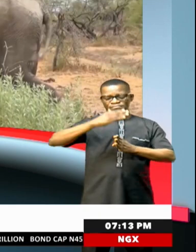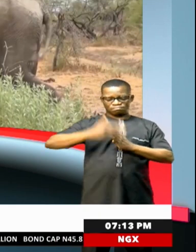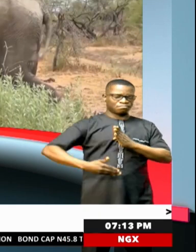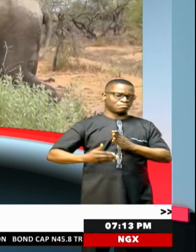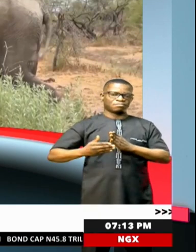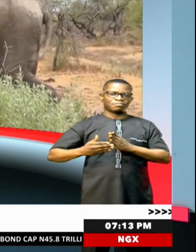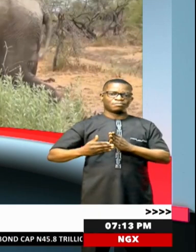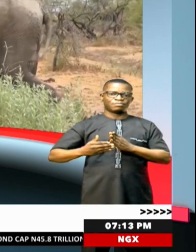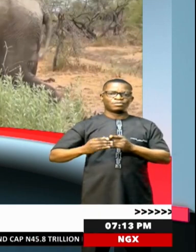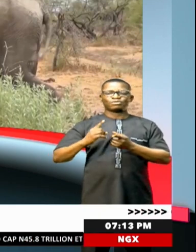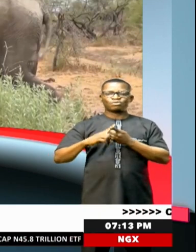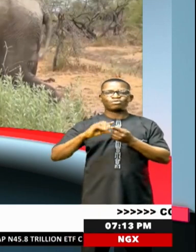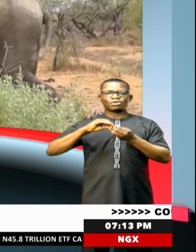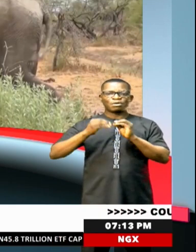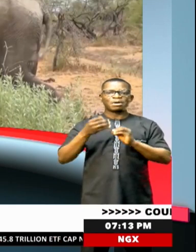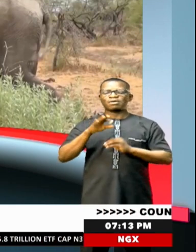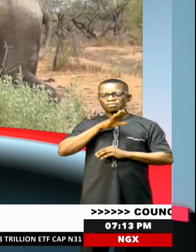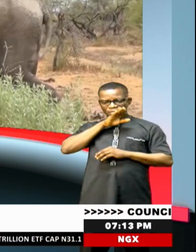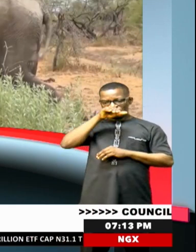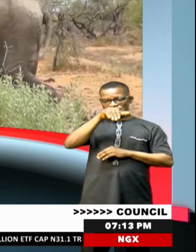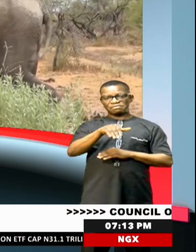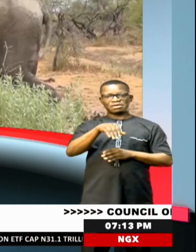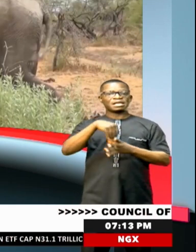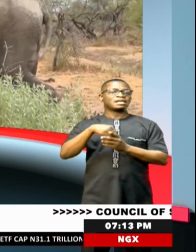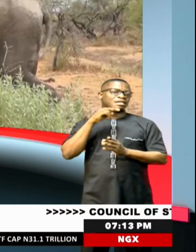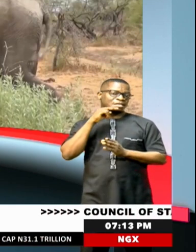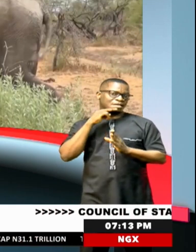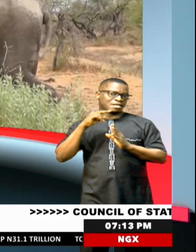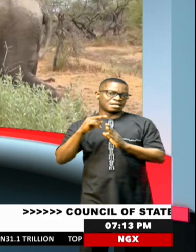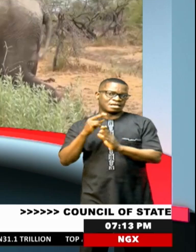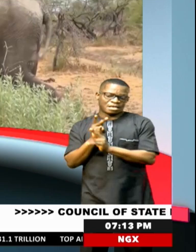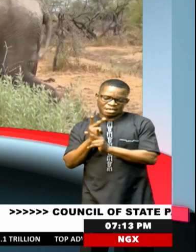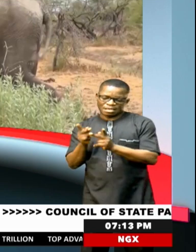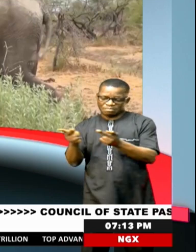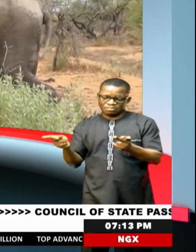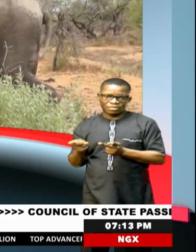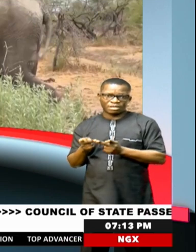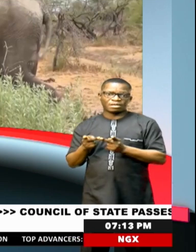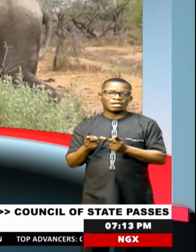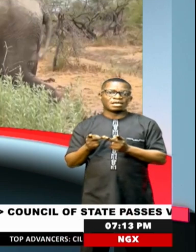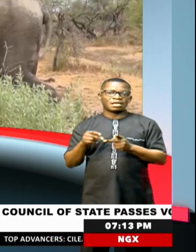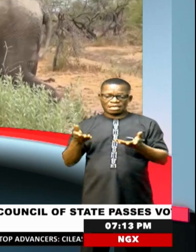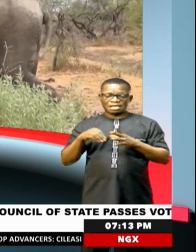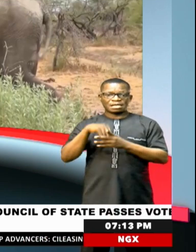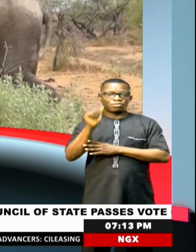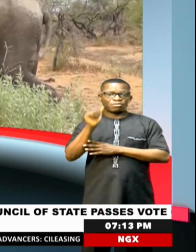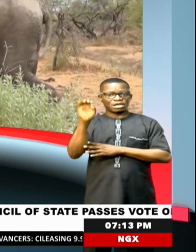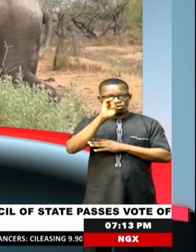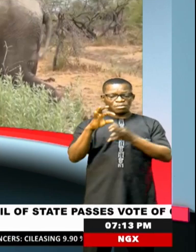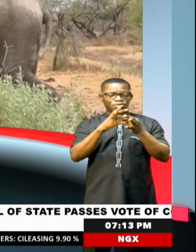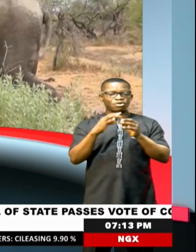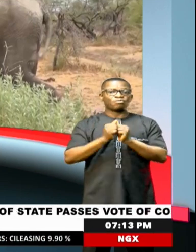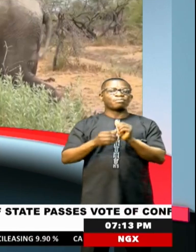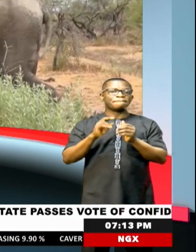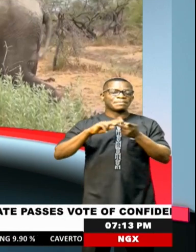depletion. And the number of elephants in Najarian reserves has been launched in Abuja with the European Union and major developing